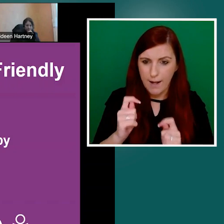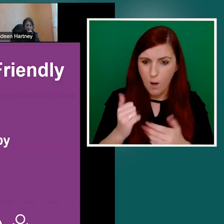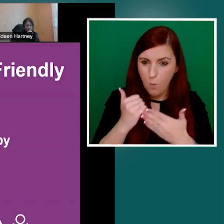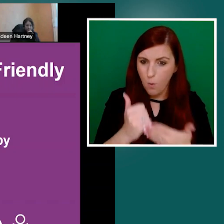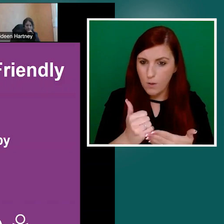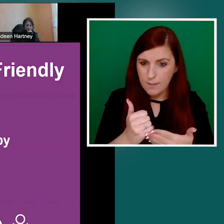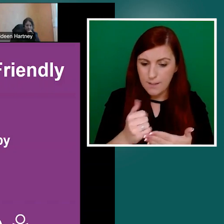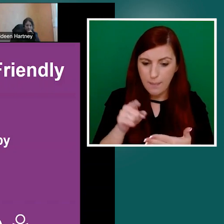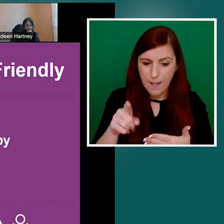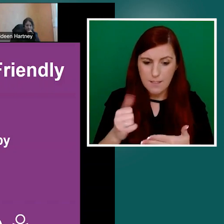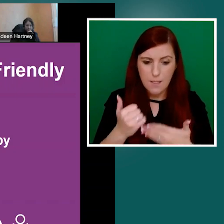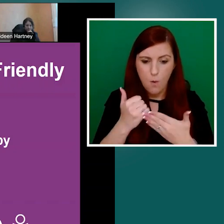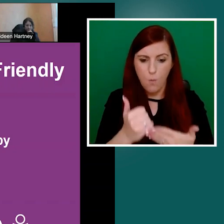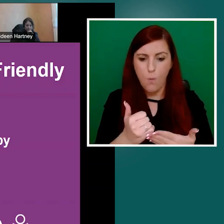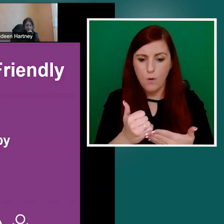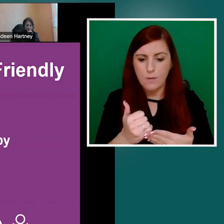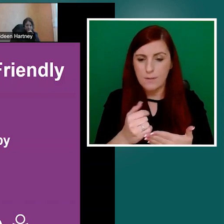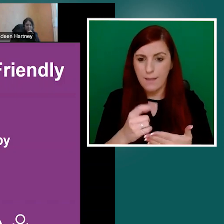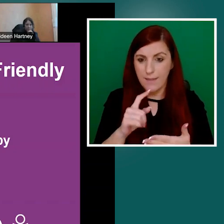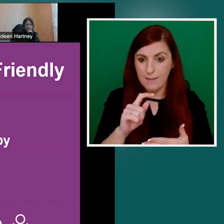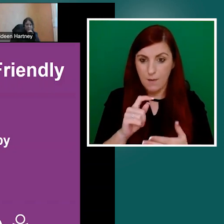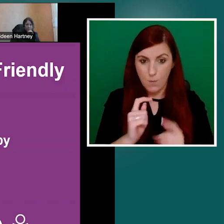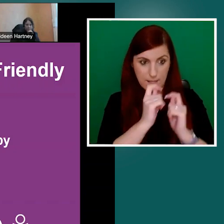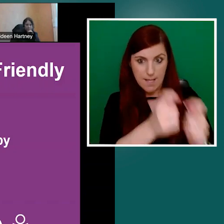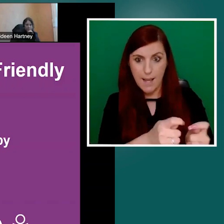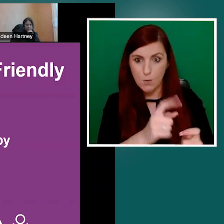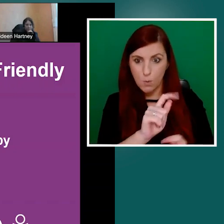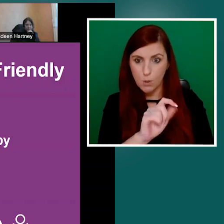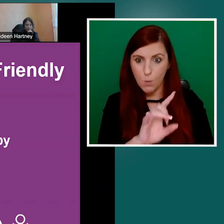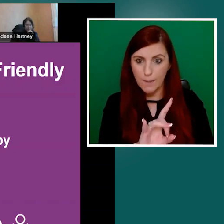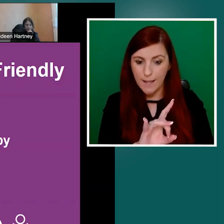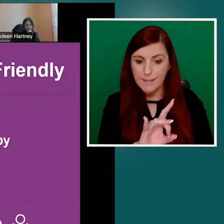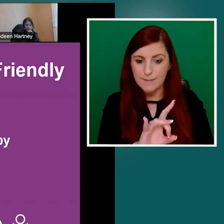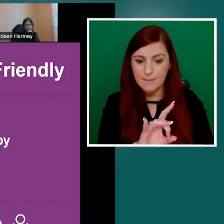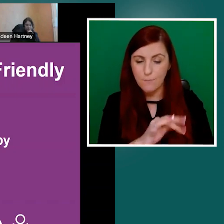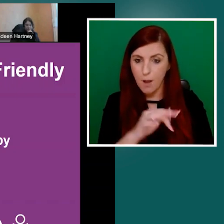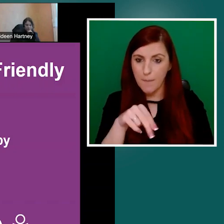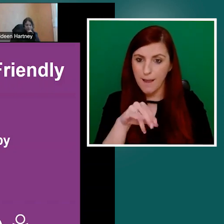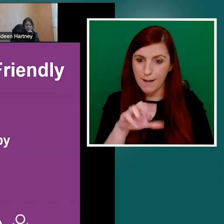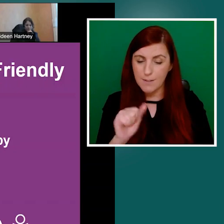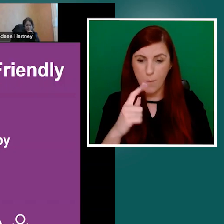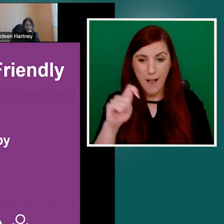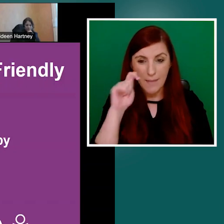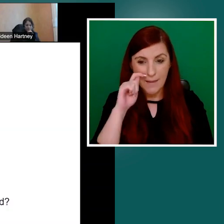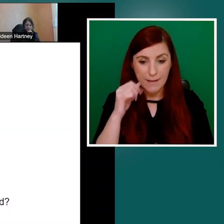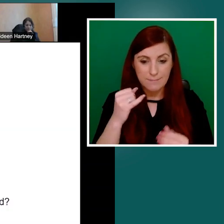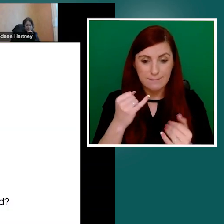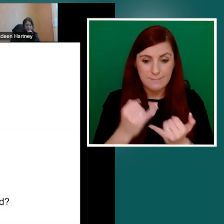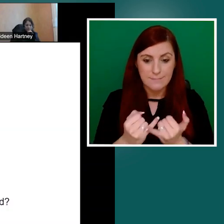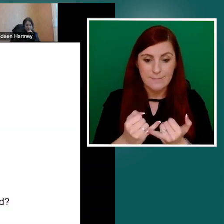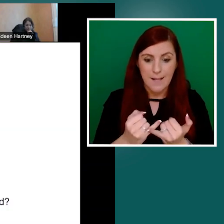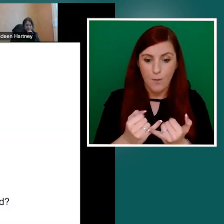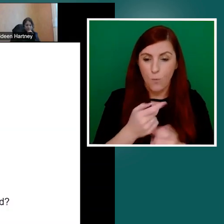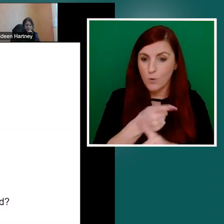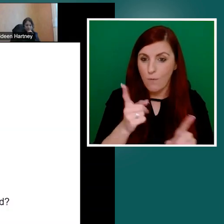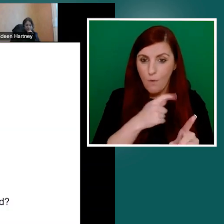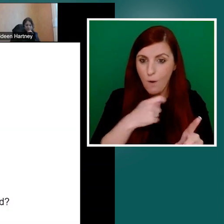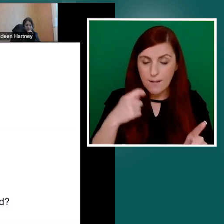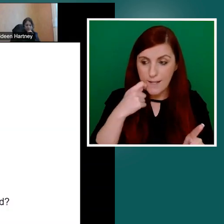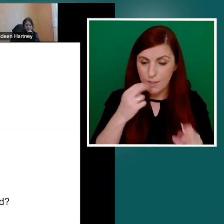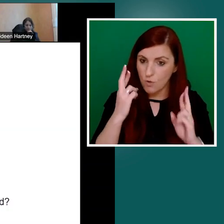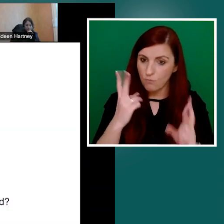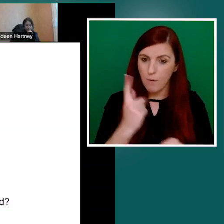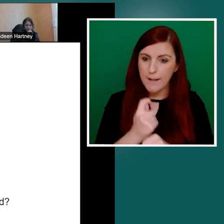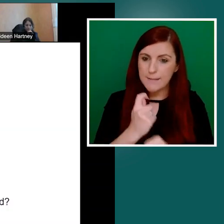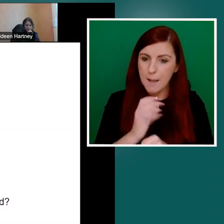I think, as Aideen said, it is coming at a very timely moment as government rolls out several strategies, including the Adult Literacy for